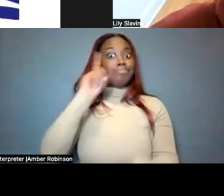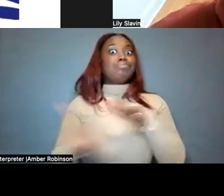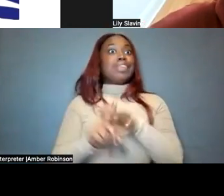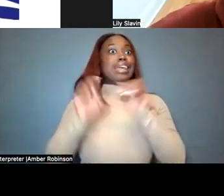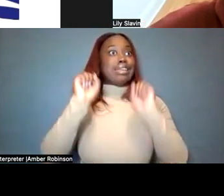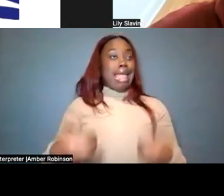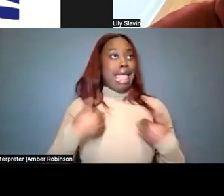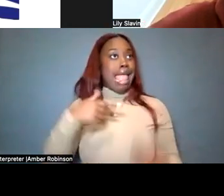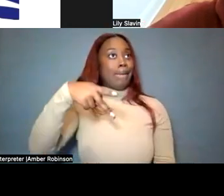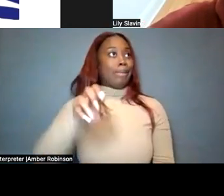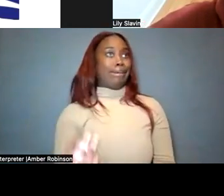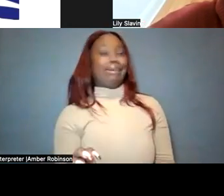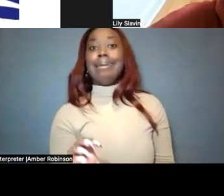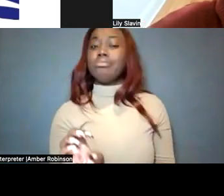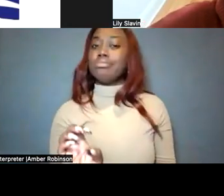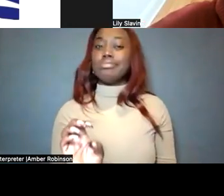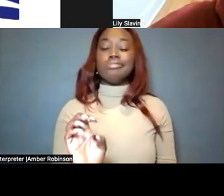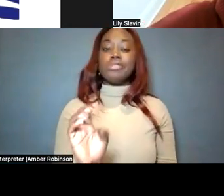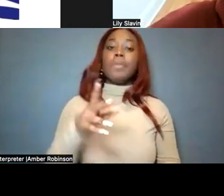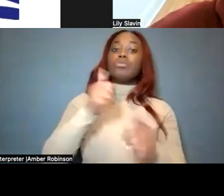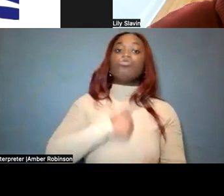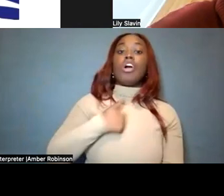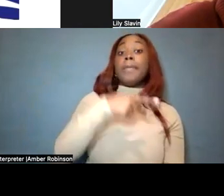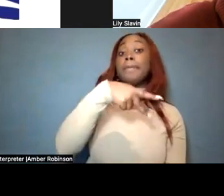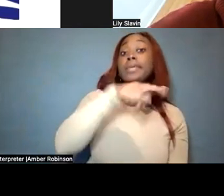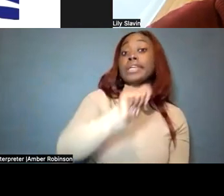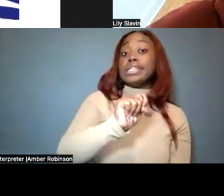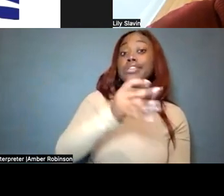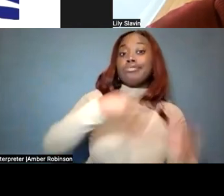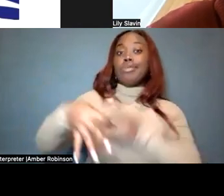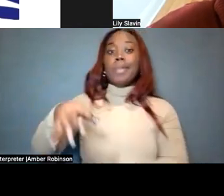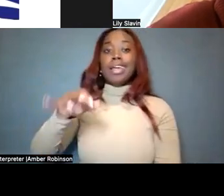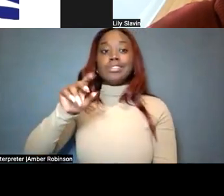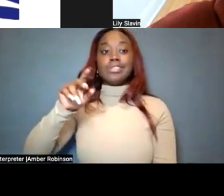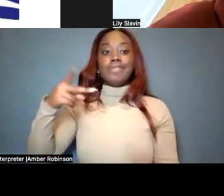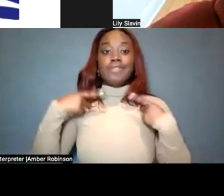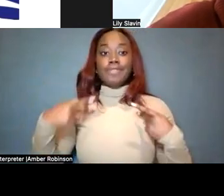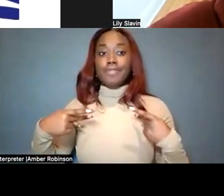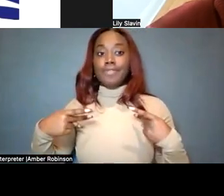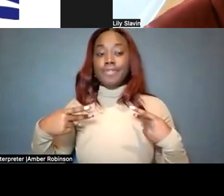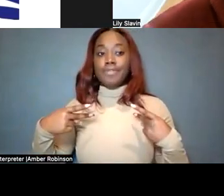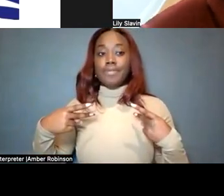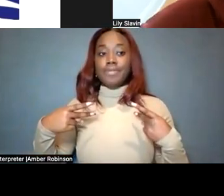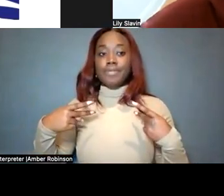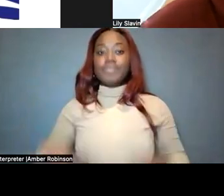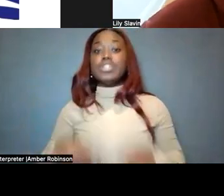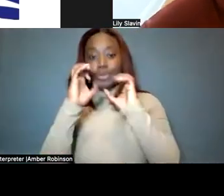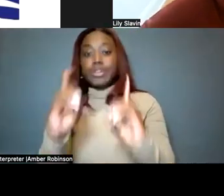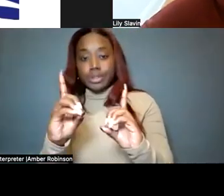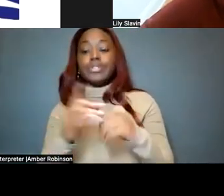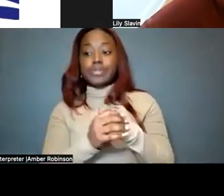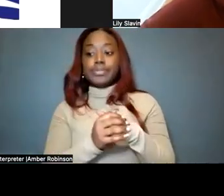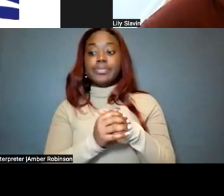the school thinks they can have PT instead of physical education.